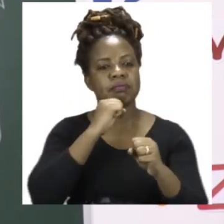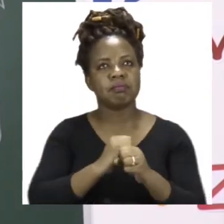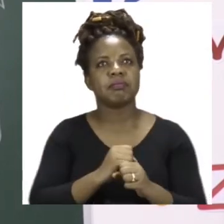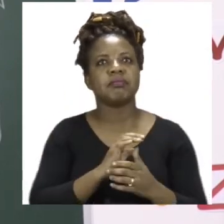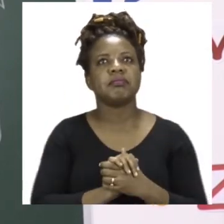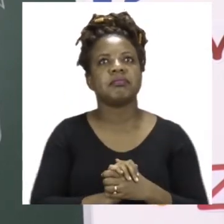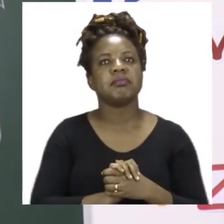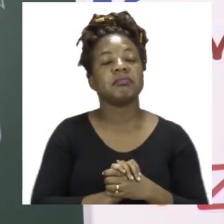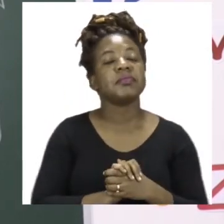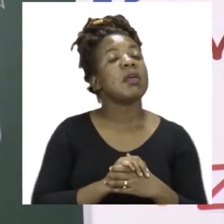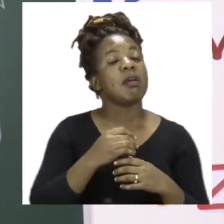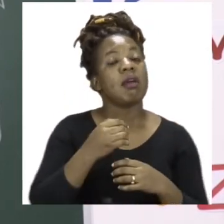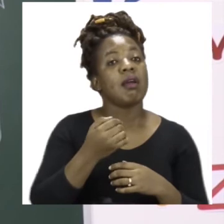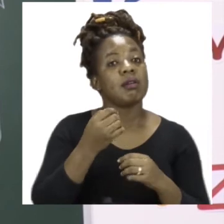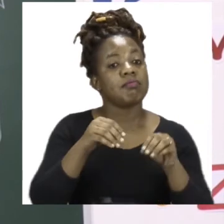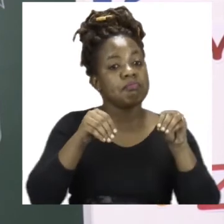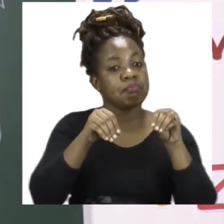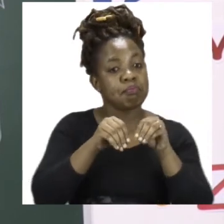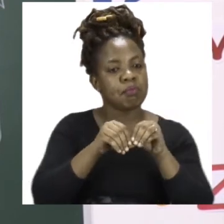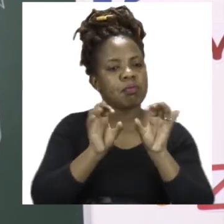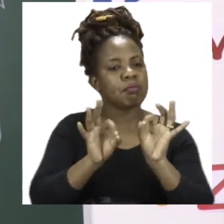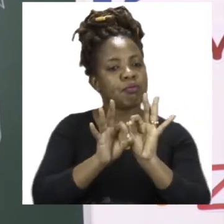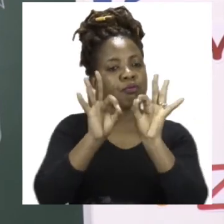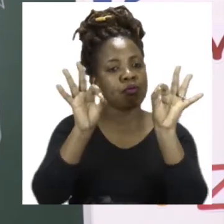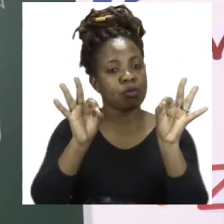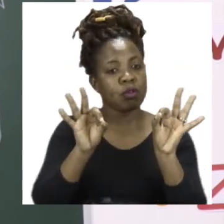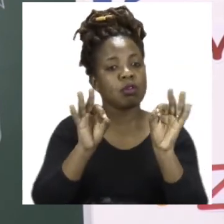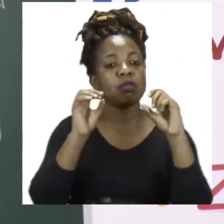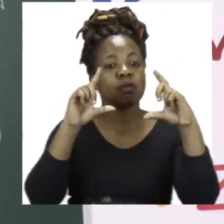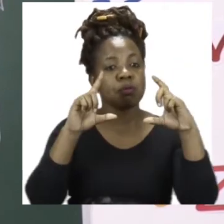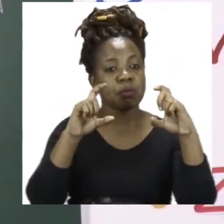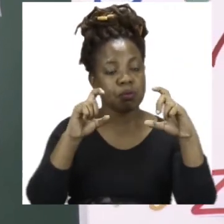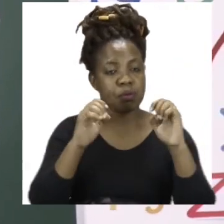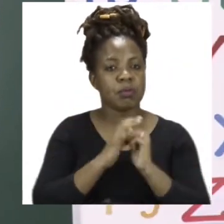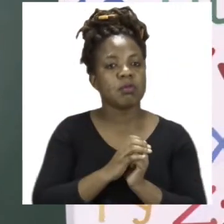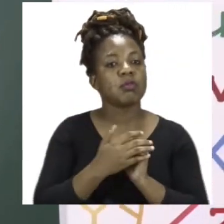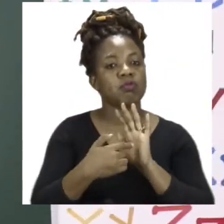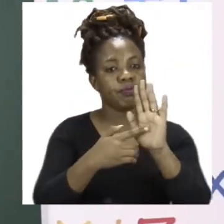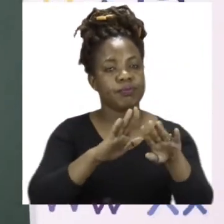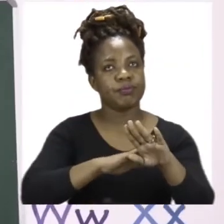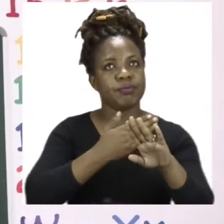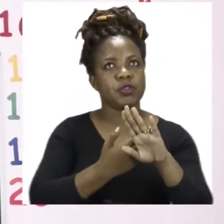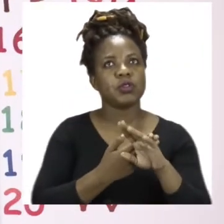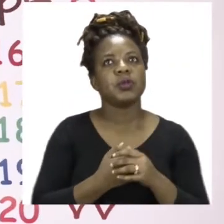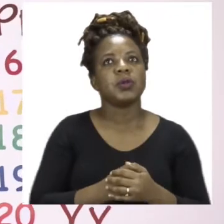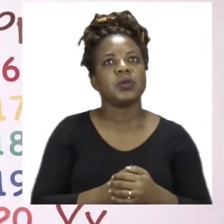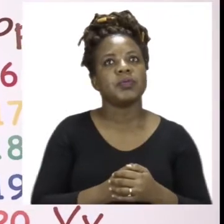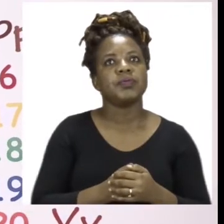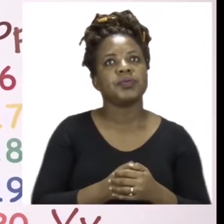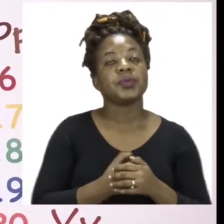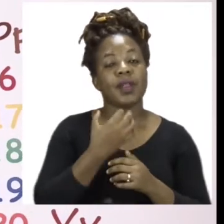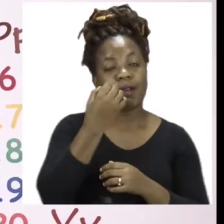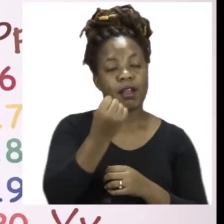with the same 2D shapes. So let's take a look at the new friends that I have. On the board, I have 2